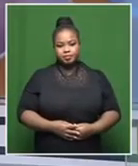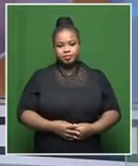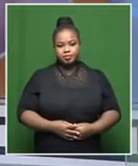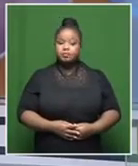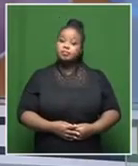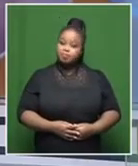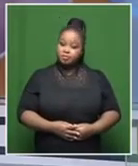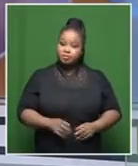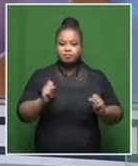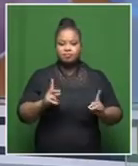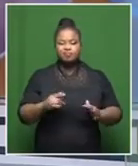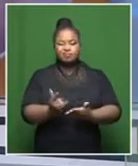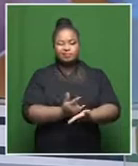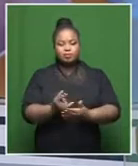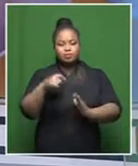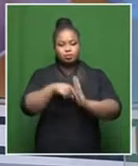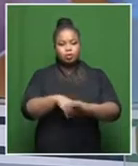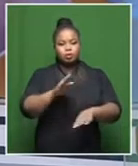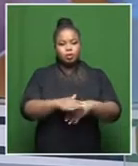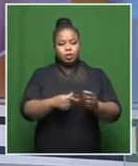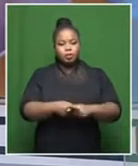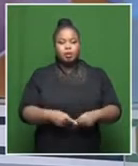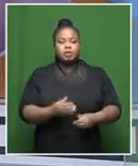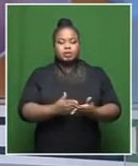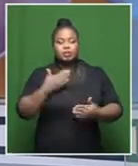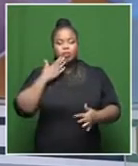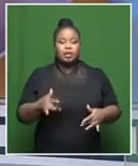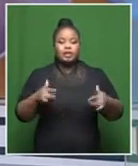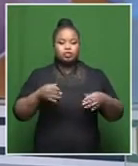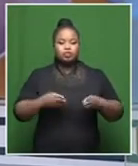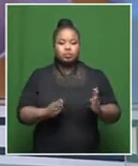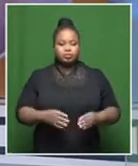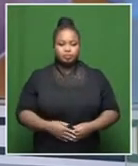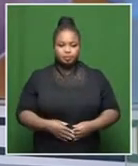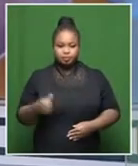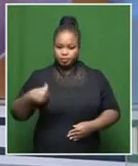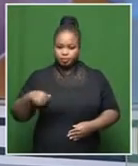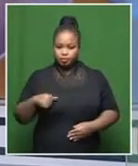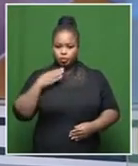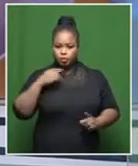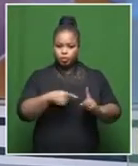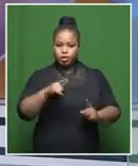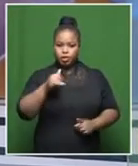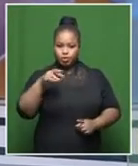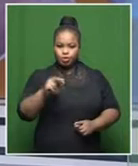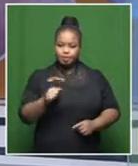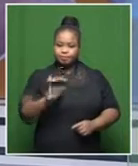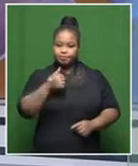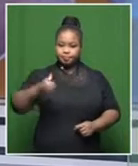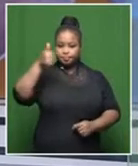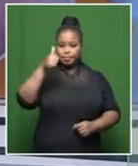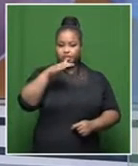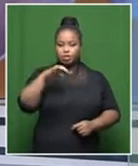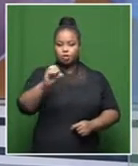All right, let's chat a bit more about this now homelessness and municipalities. Leona Pienaar, who is the CEO of Mold and